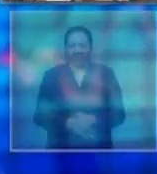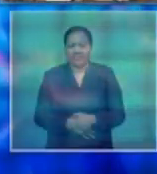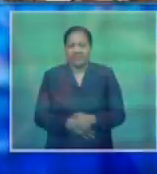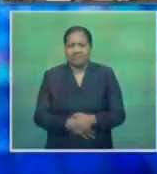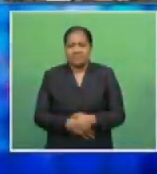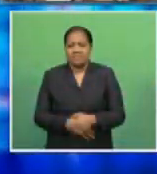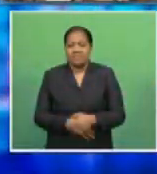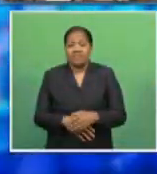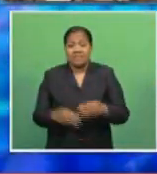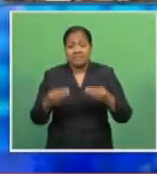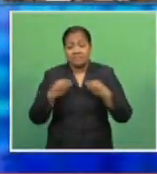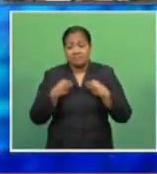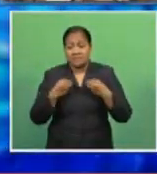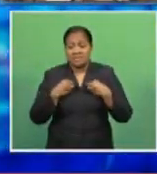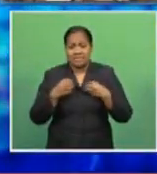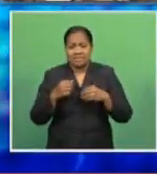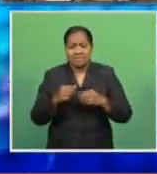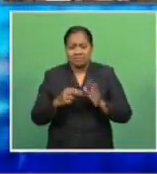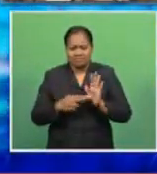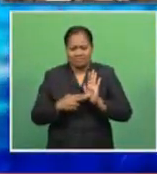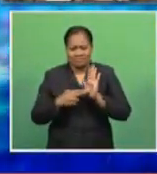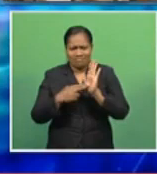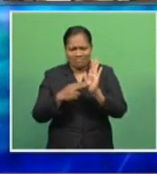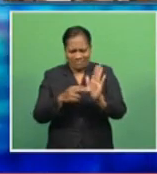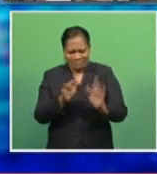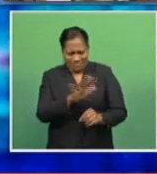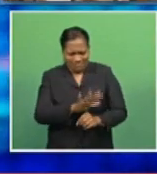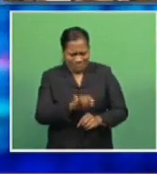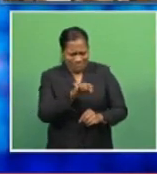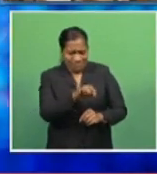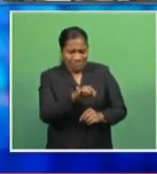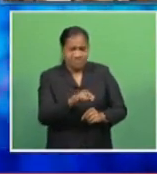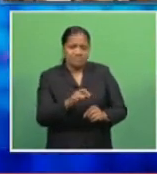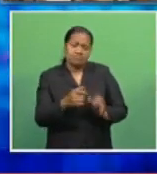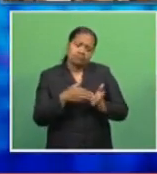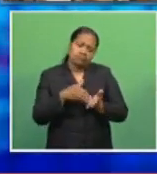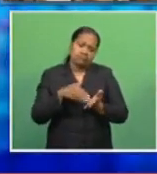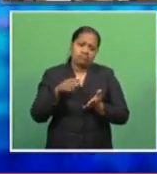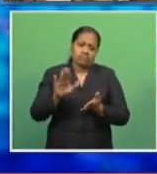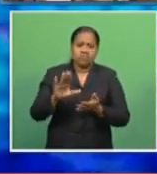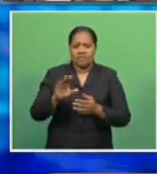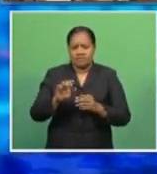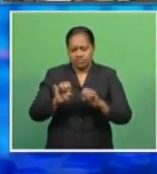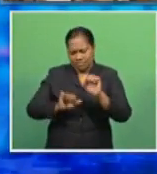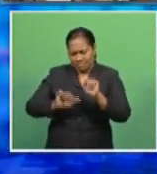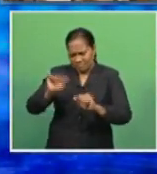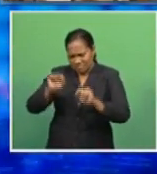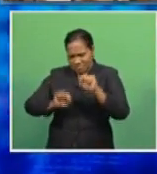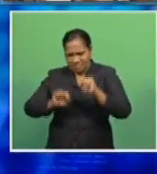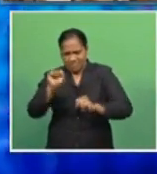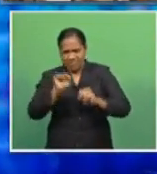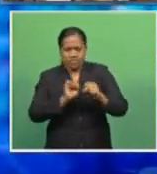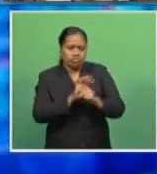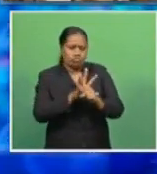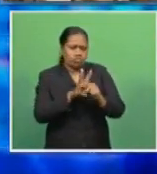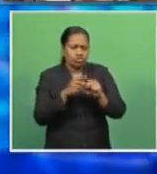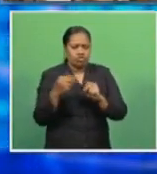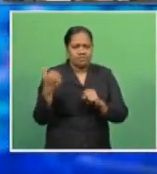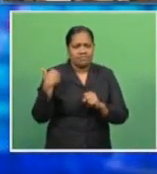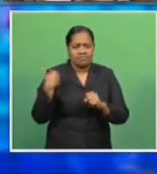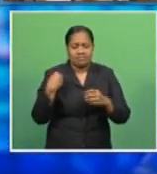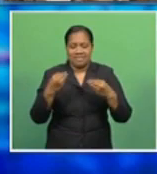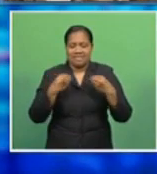Leading business, the Nandy Chamber of Commerce has endorsed an upcoming survey to assess the economic impacts of COVID-19 on businesses.